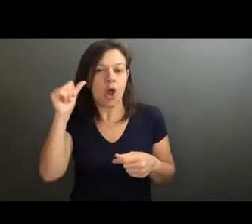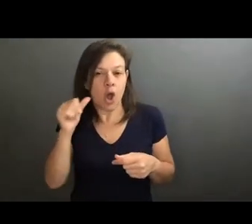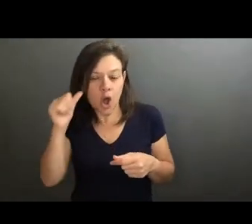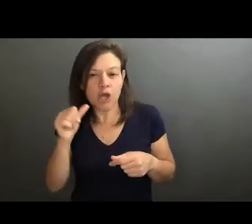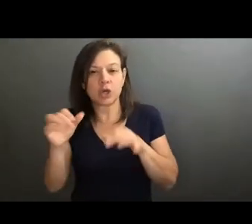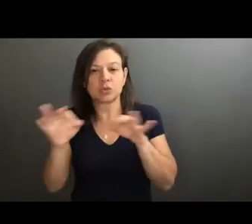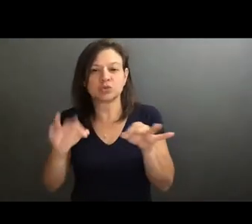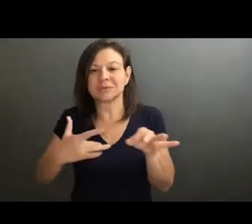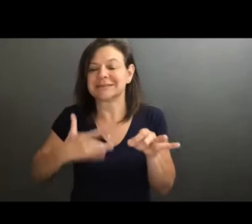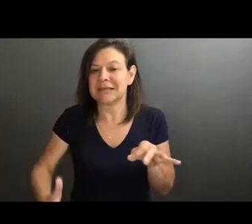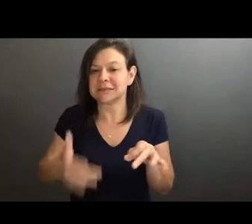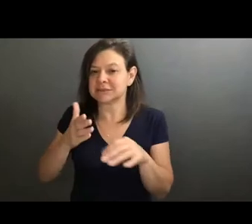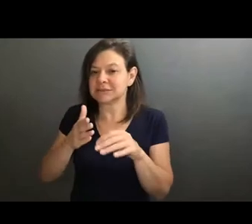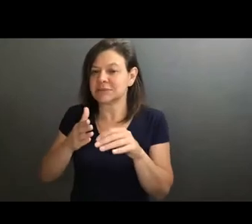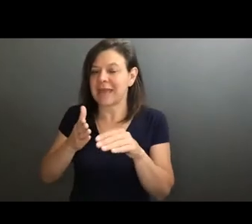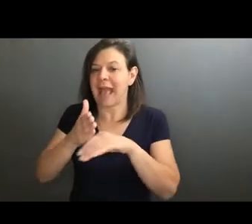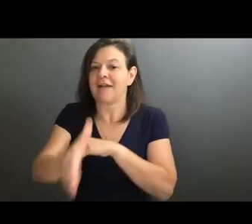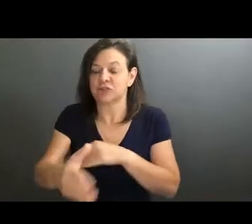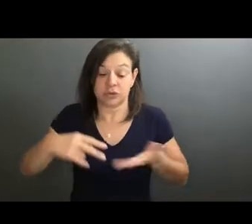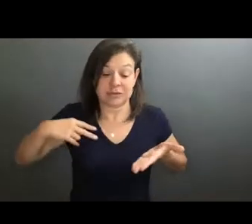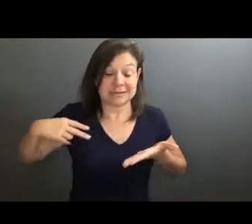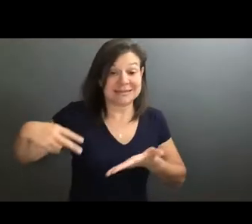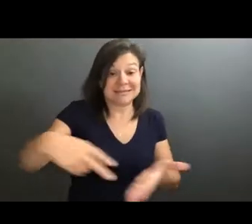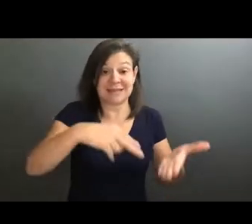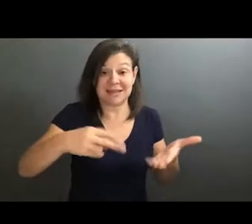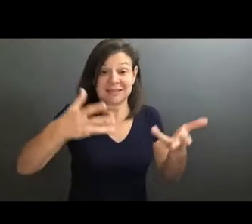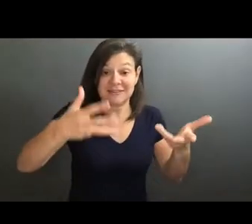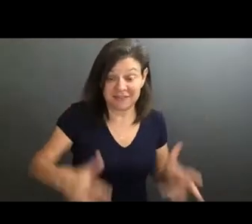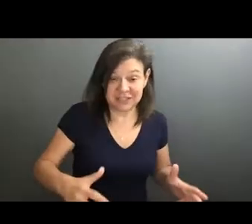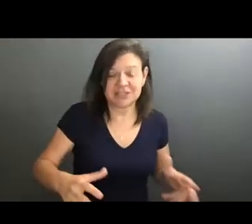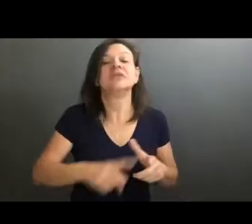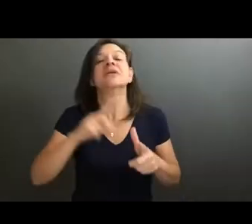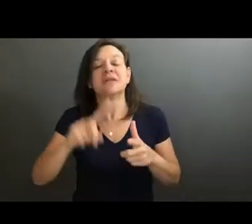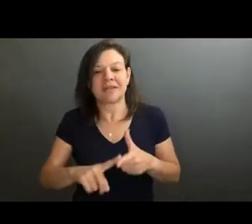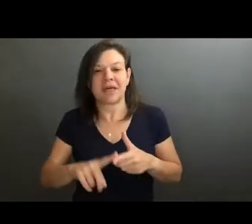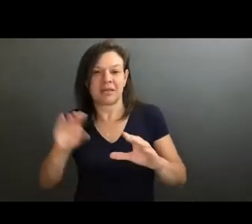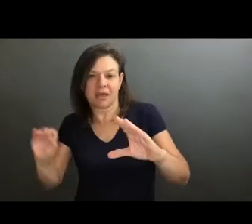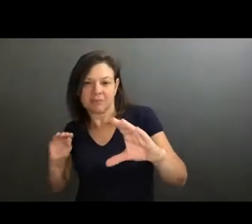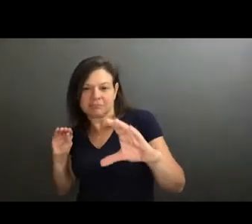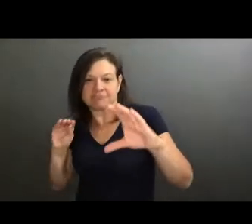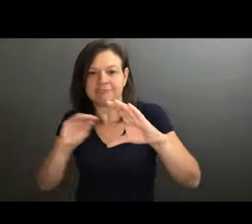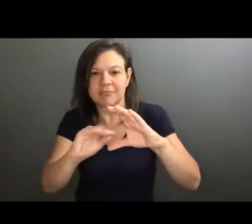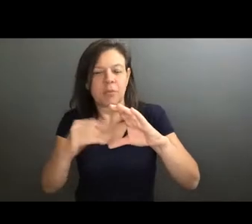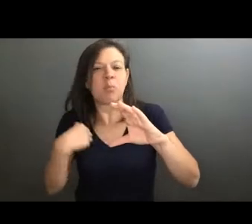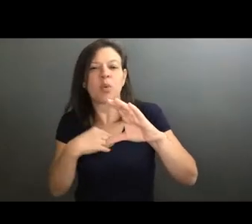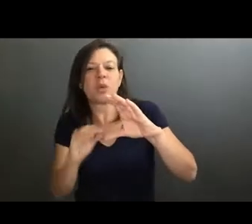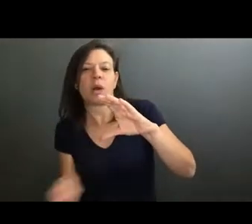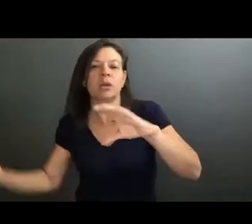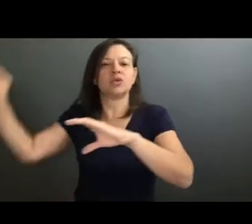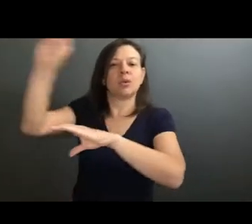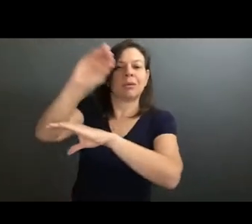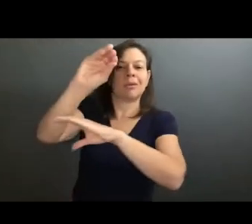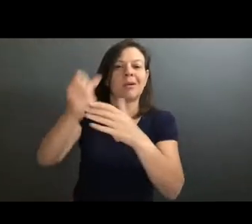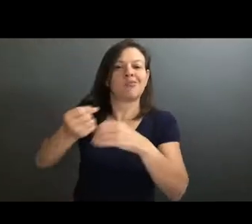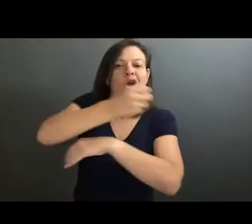comes a little later in the process. Like once the dance is done or the work is done, but really trying to insert it kind of first and foremost, just